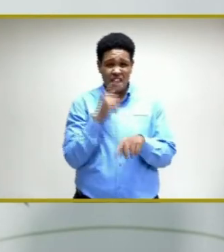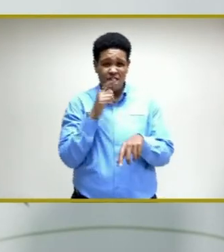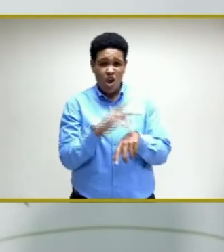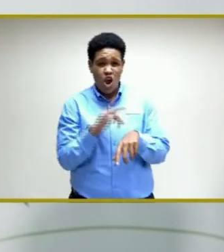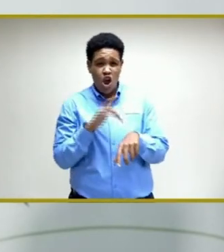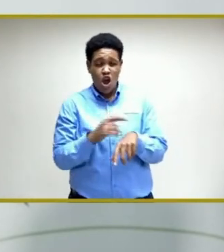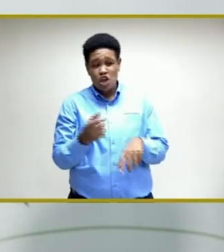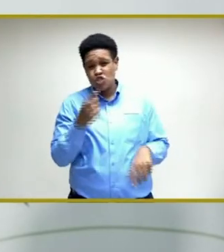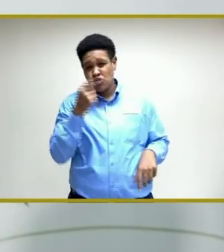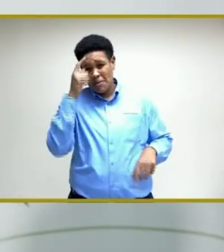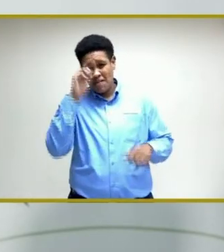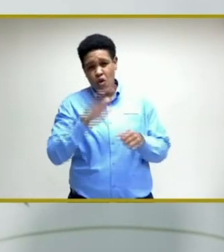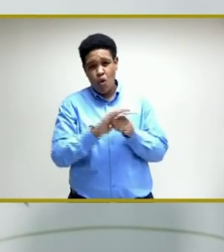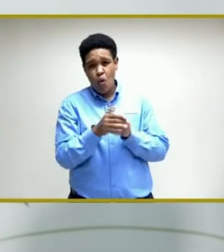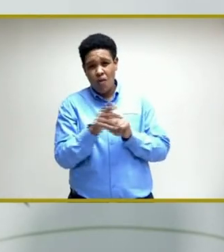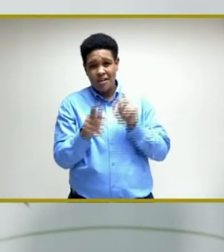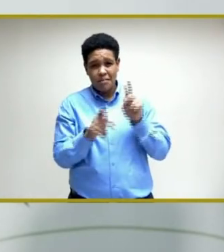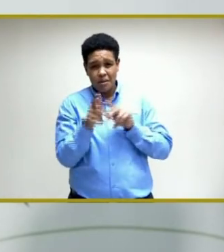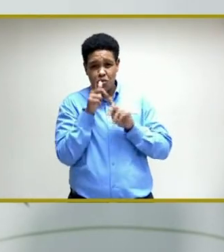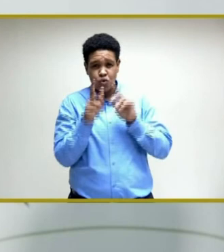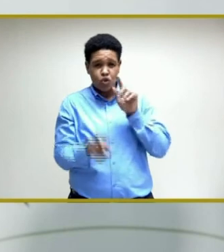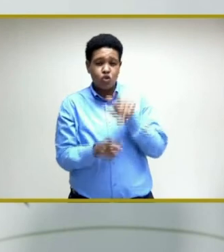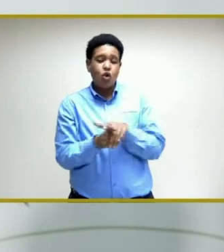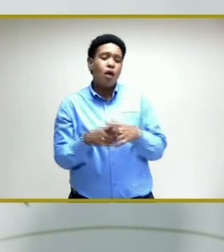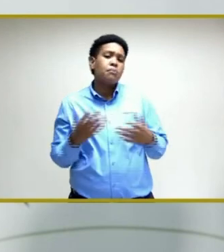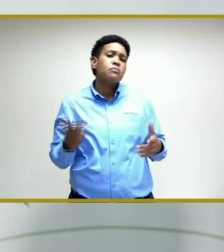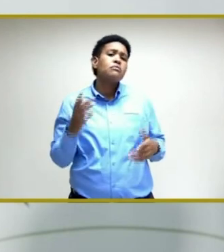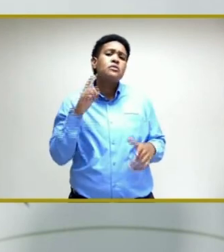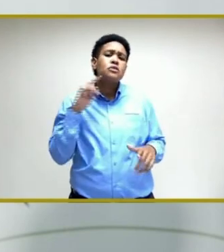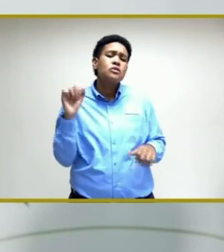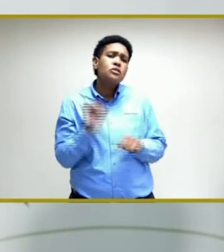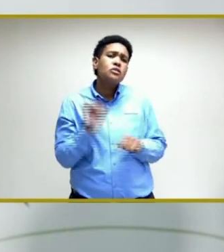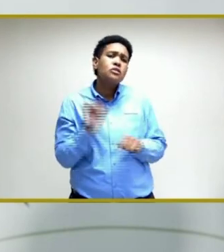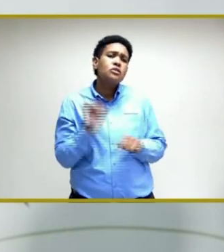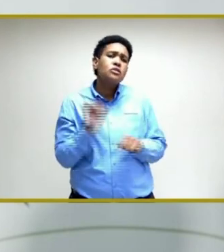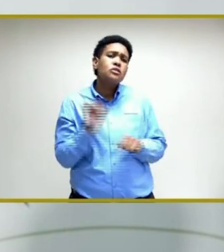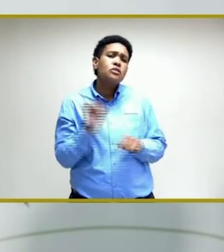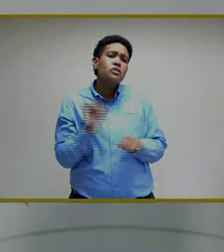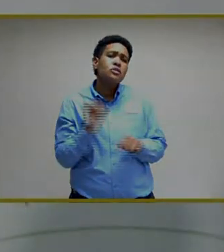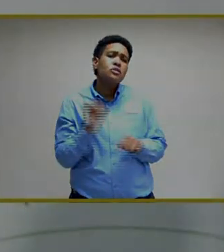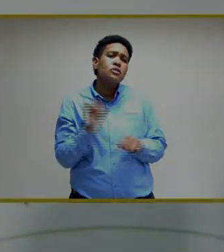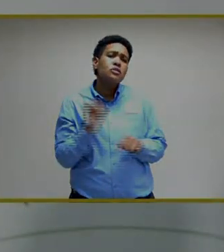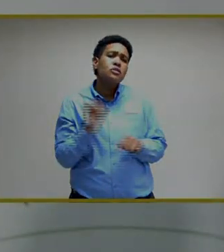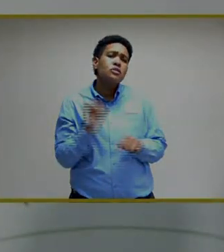treatment for COVID, certainly the